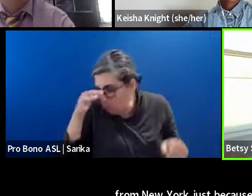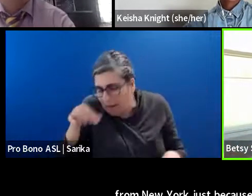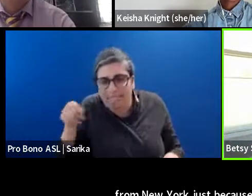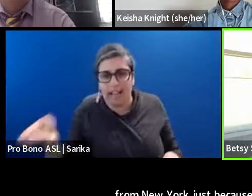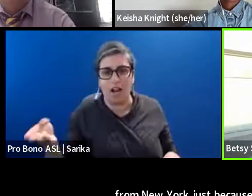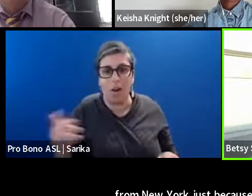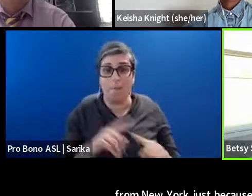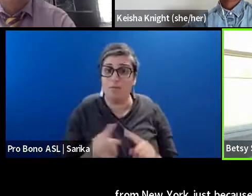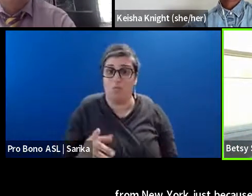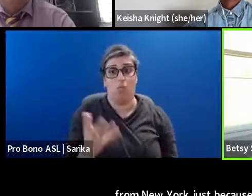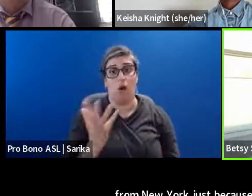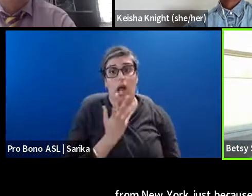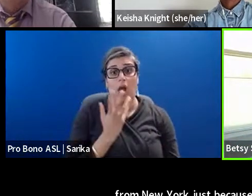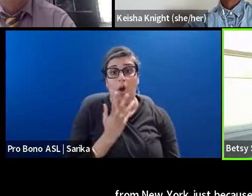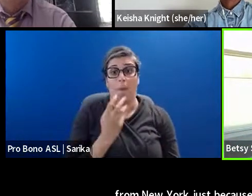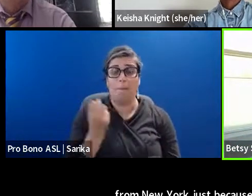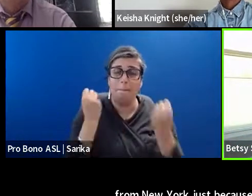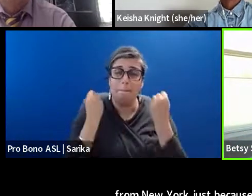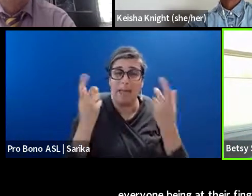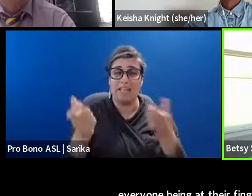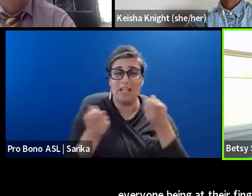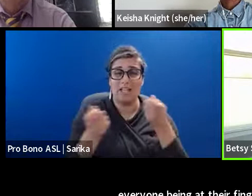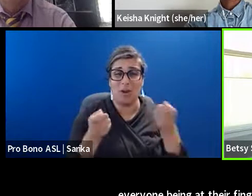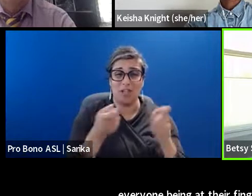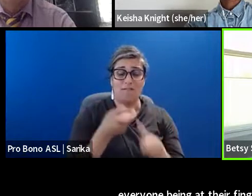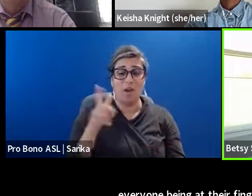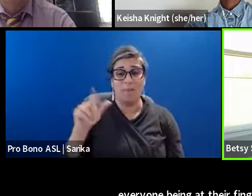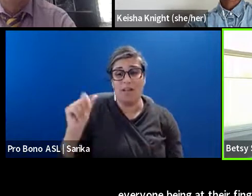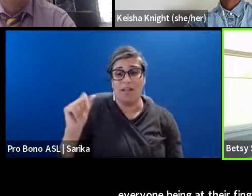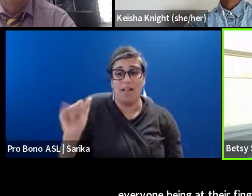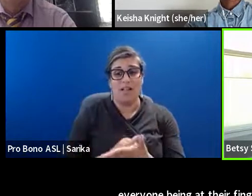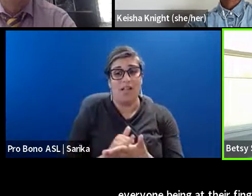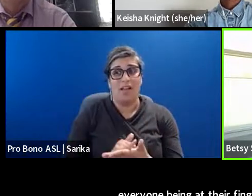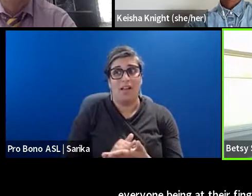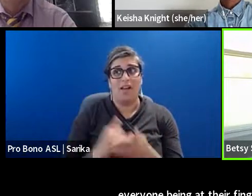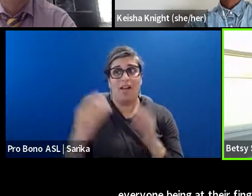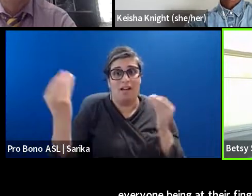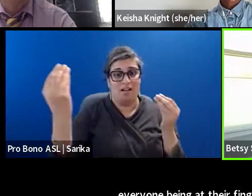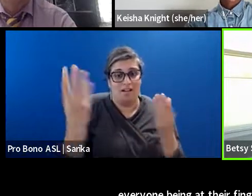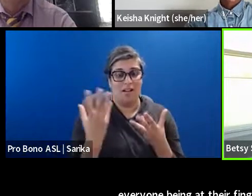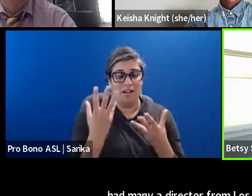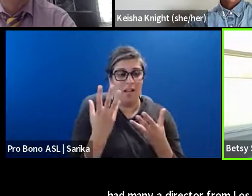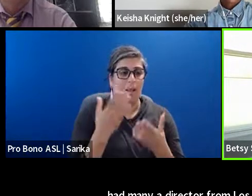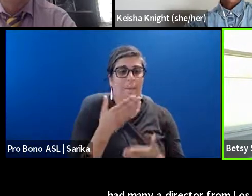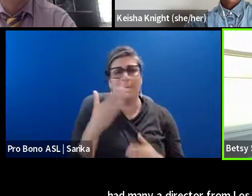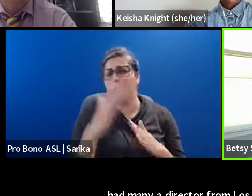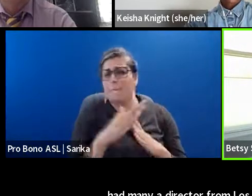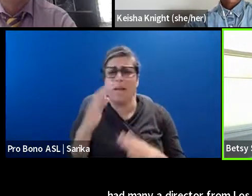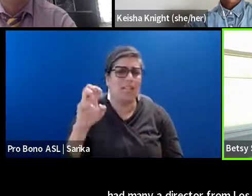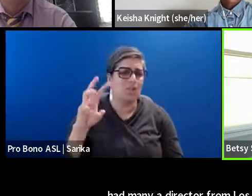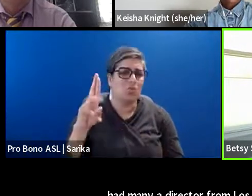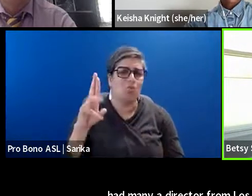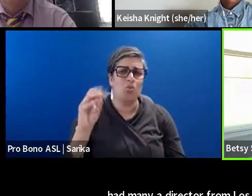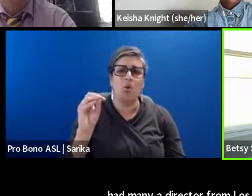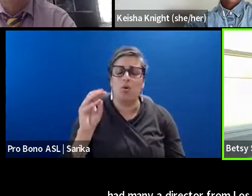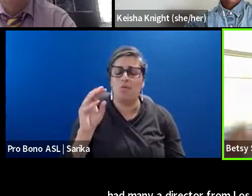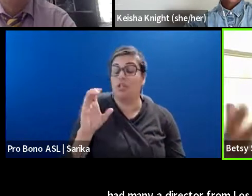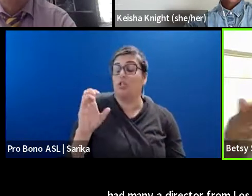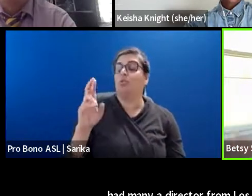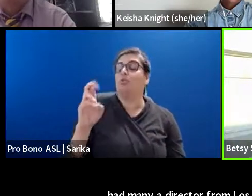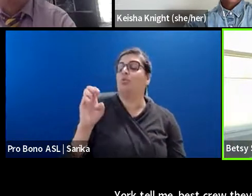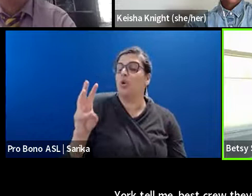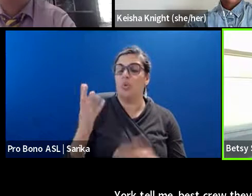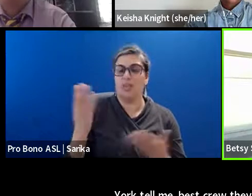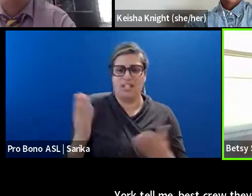I've had many, a director from Los Angeles and New York to tell me best crew they ever found was here in Chicago. So,